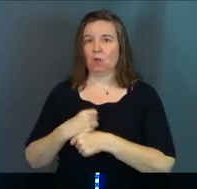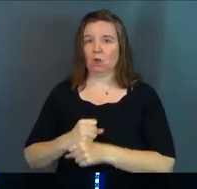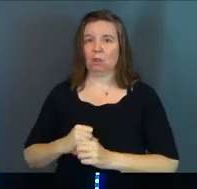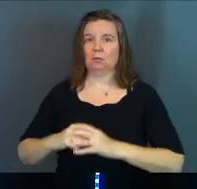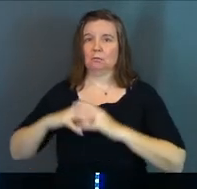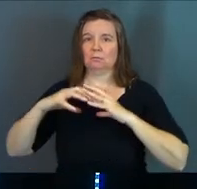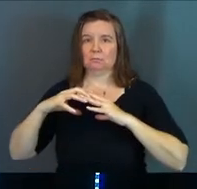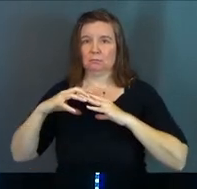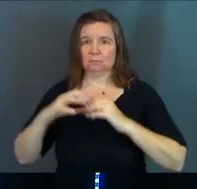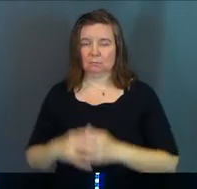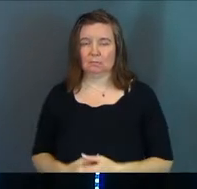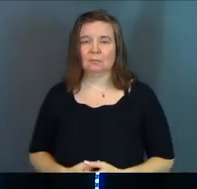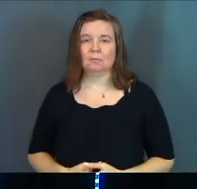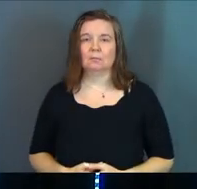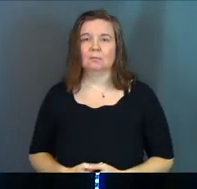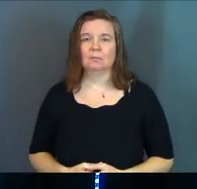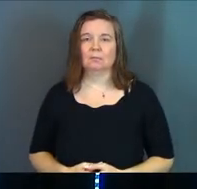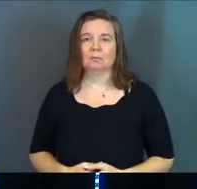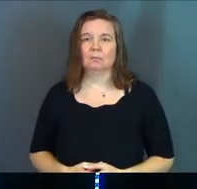created.